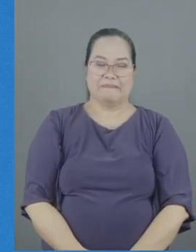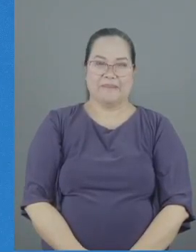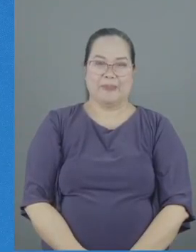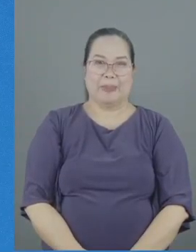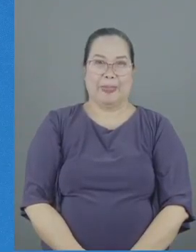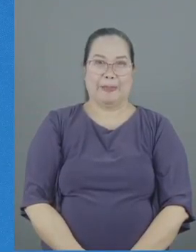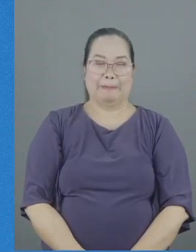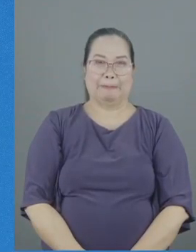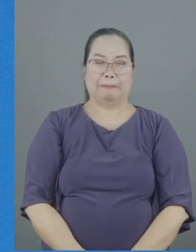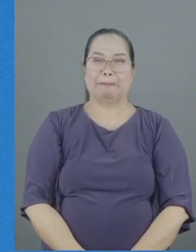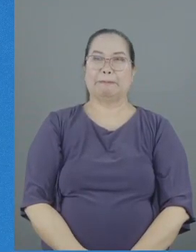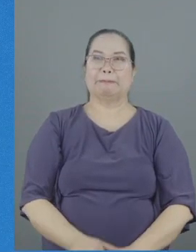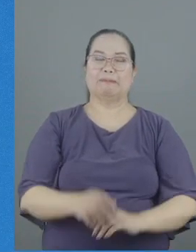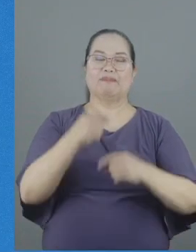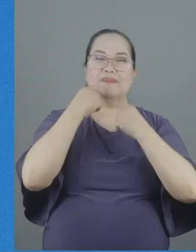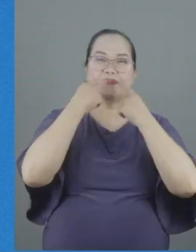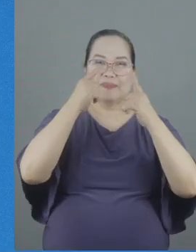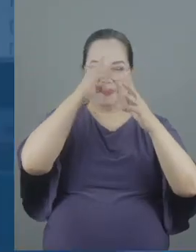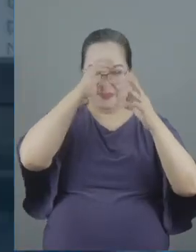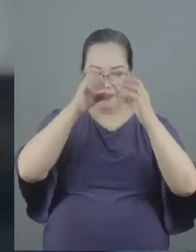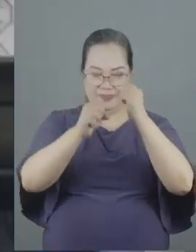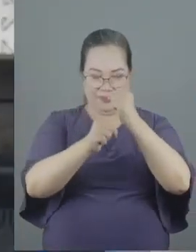the saying is trustworthy